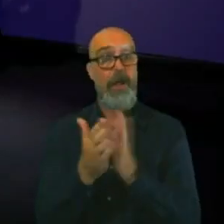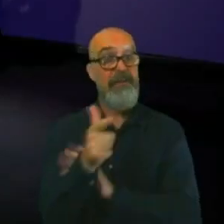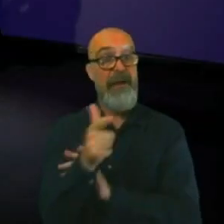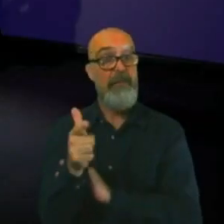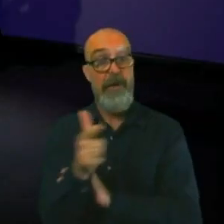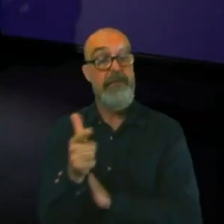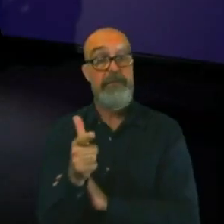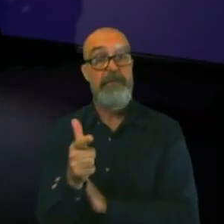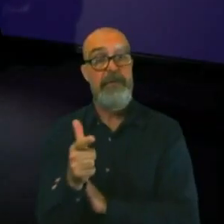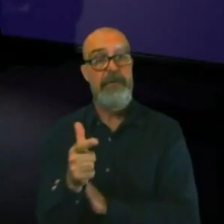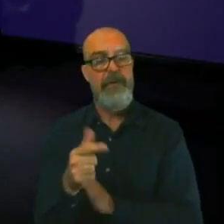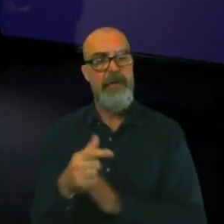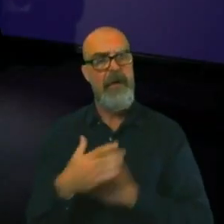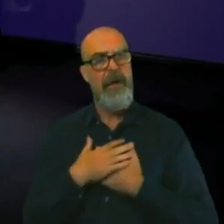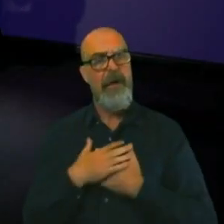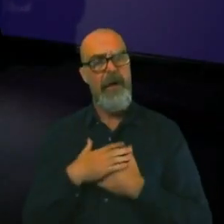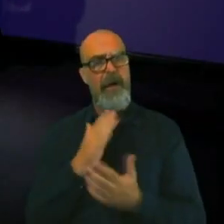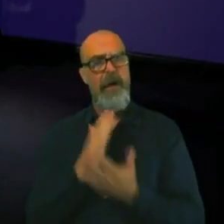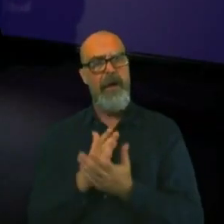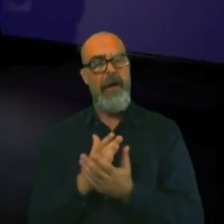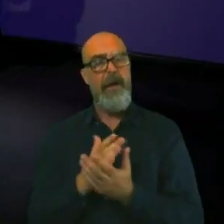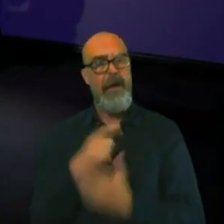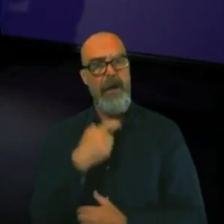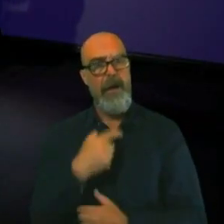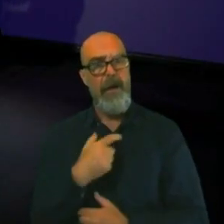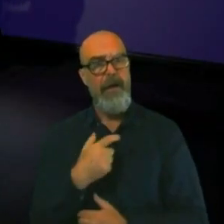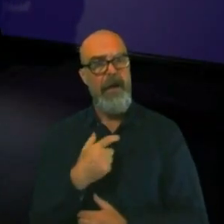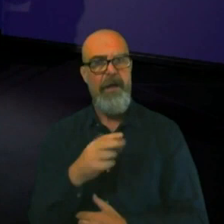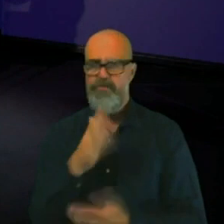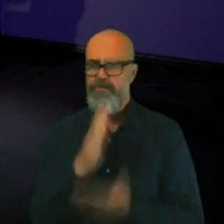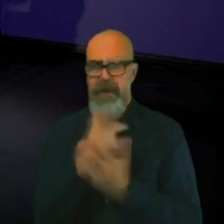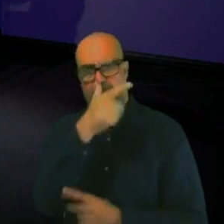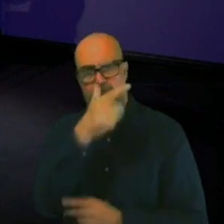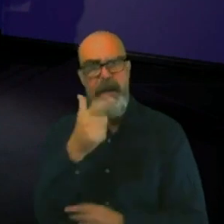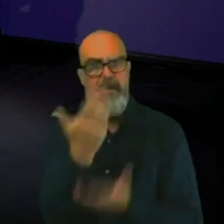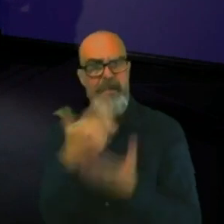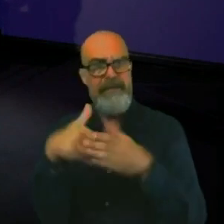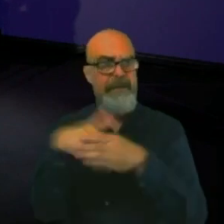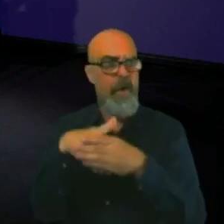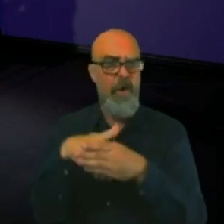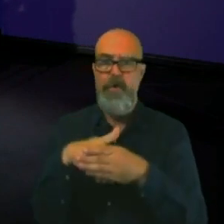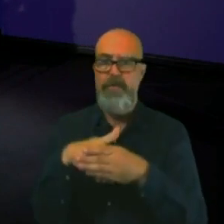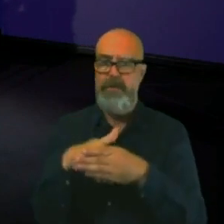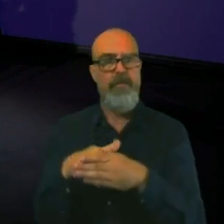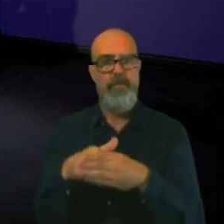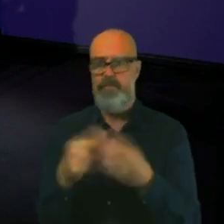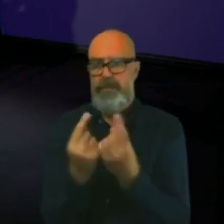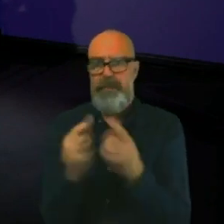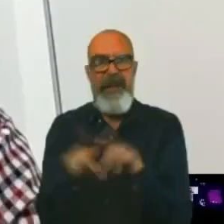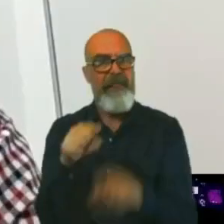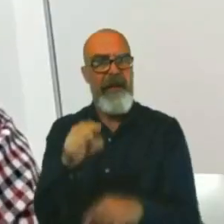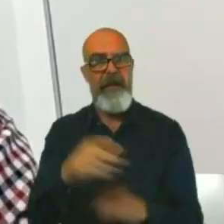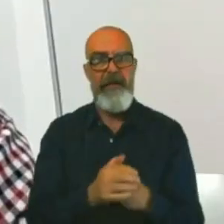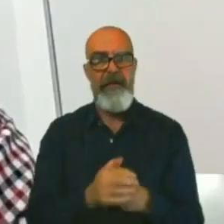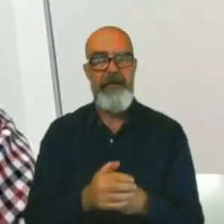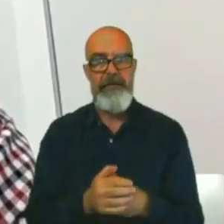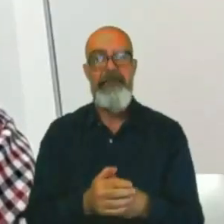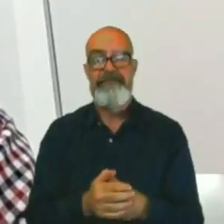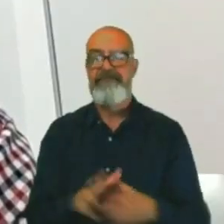Absolutely amazing. And how lucky are you to be able to use something like that? Pretty lucky.